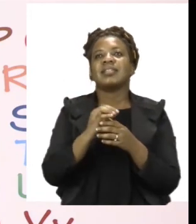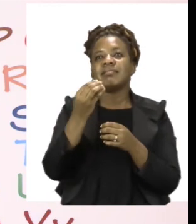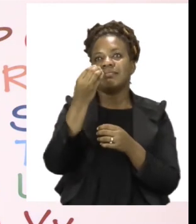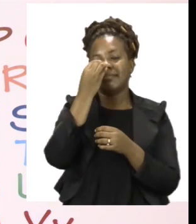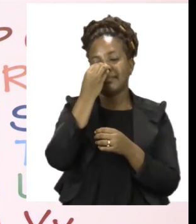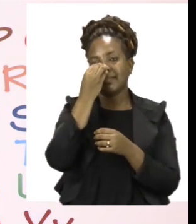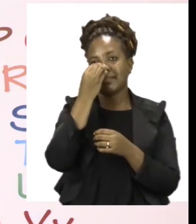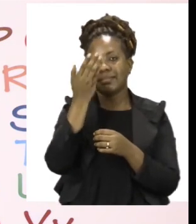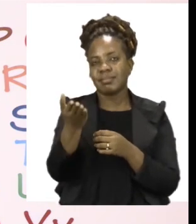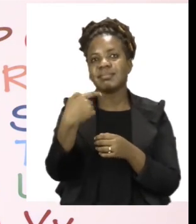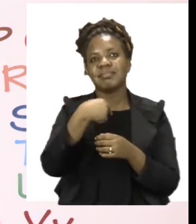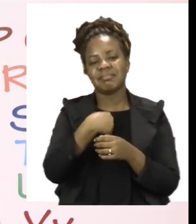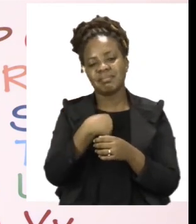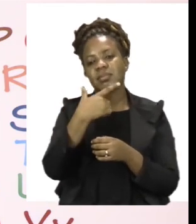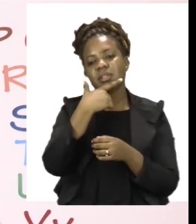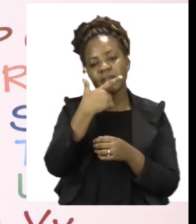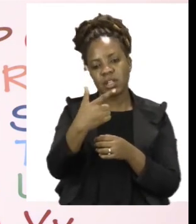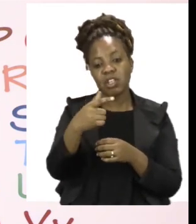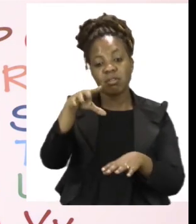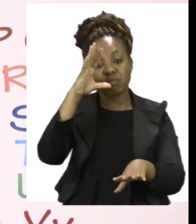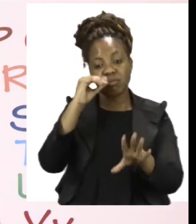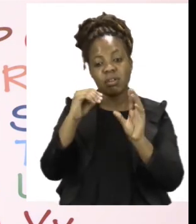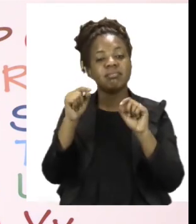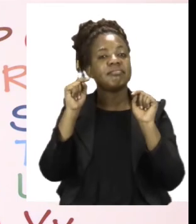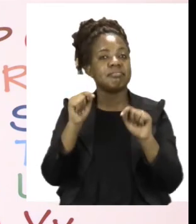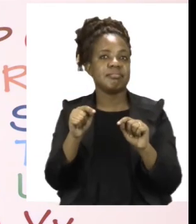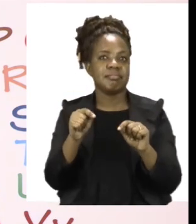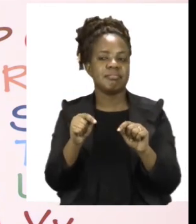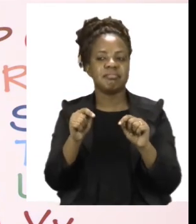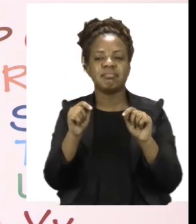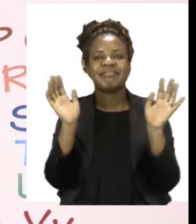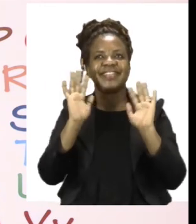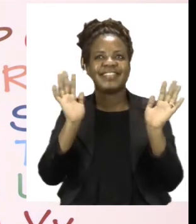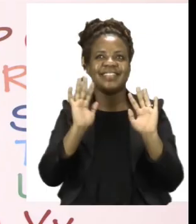I, we would like to say thank you for joining us today and goodbye.